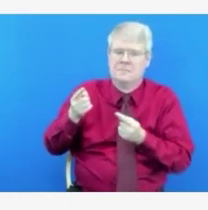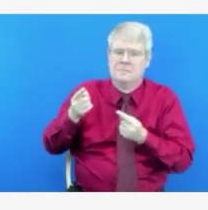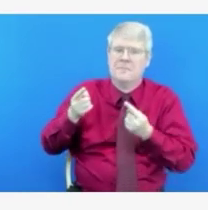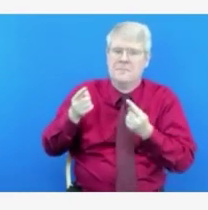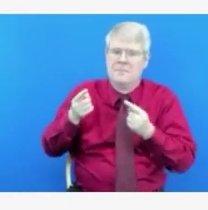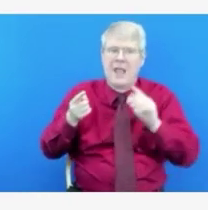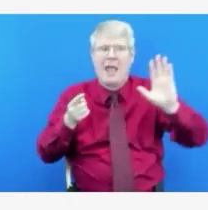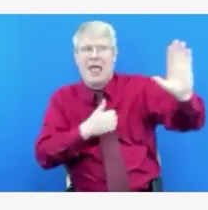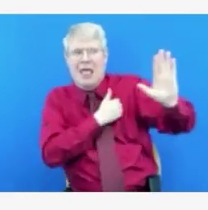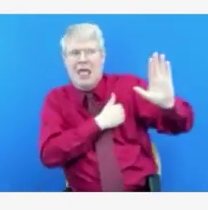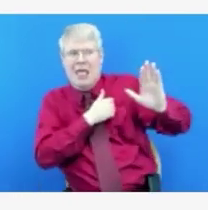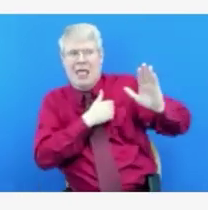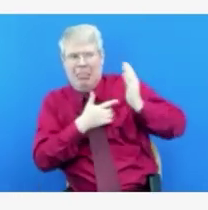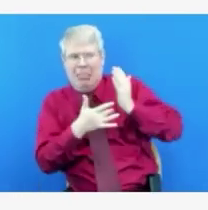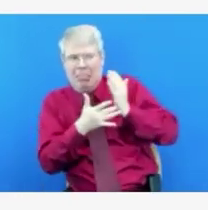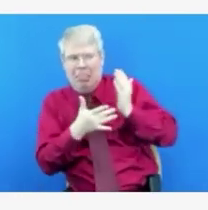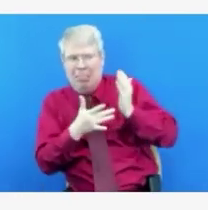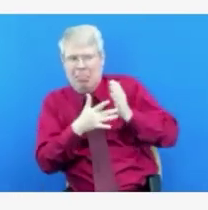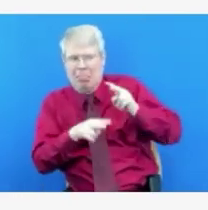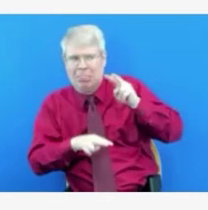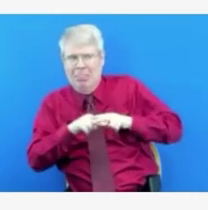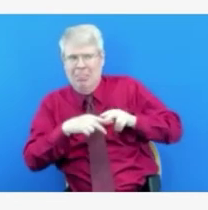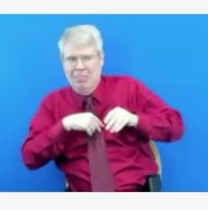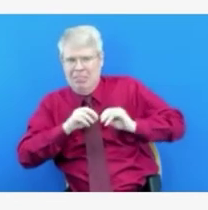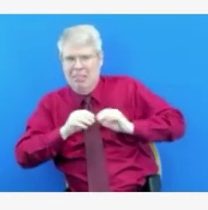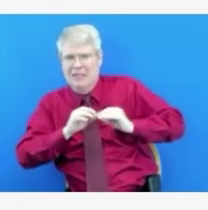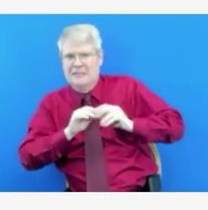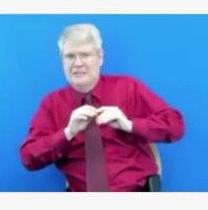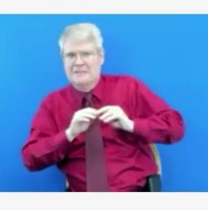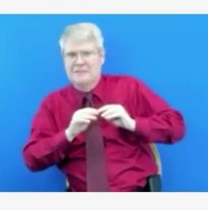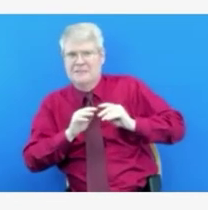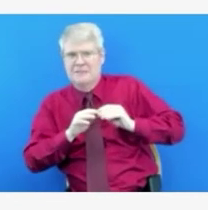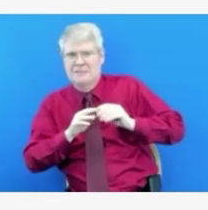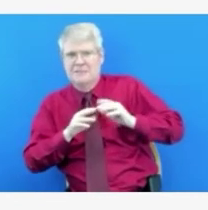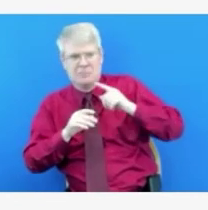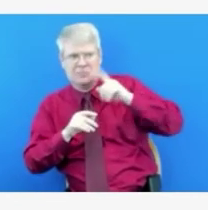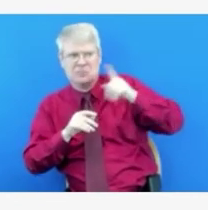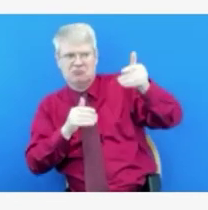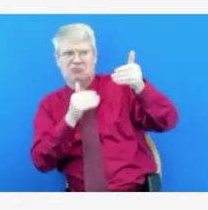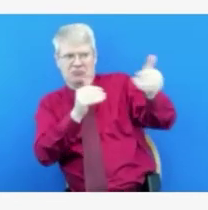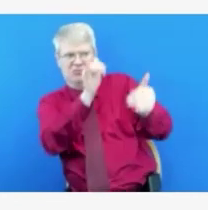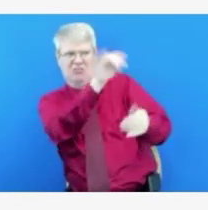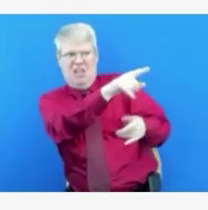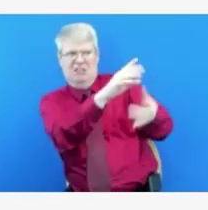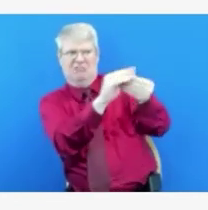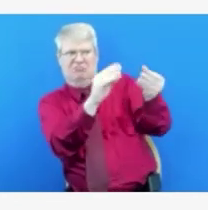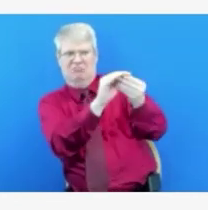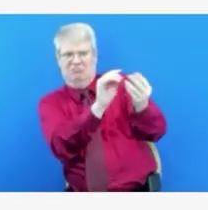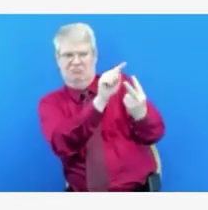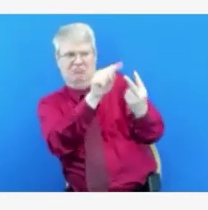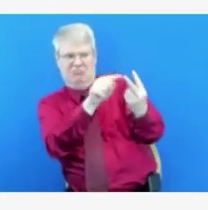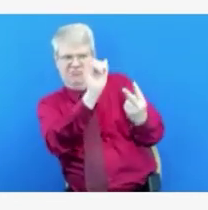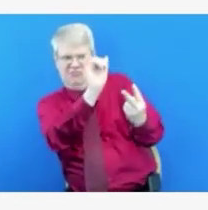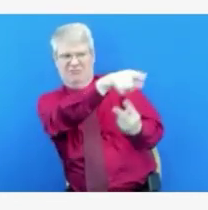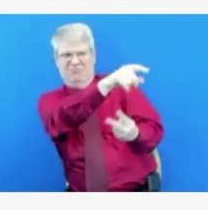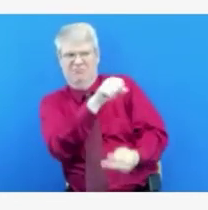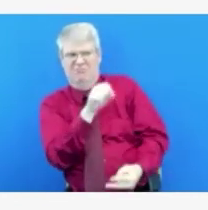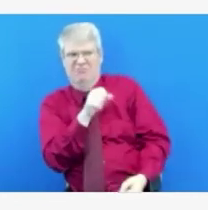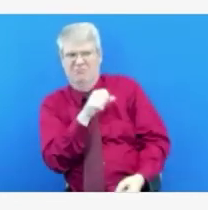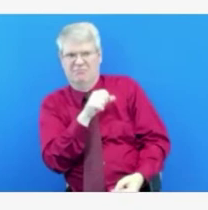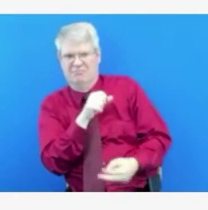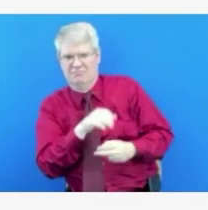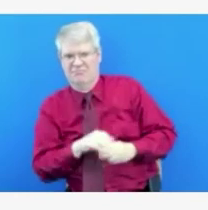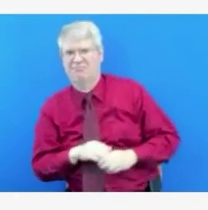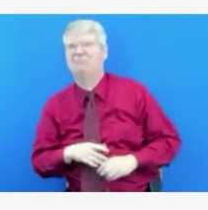Could you address both of those? Yeah, so I think what I'll do is I'll address